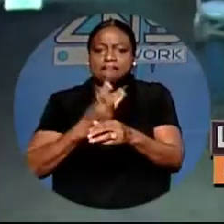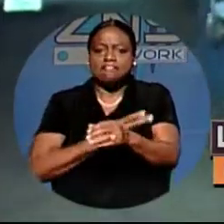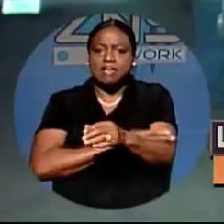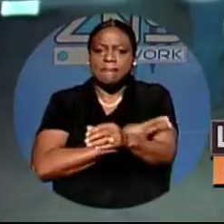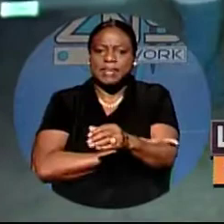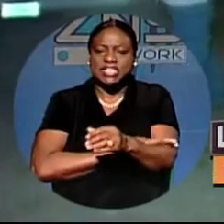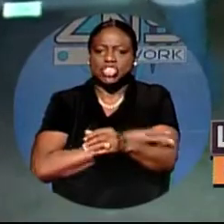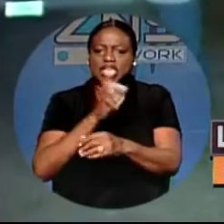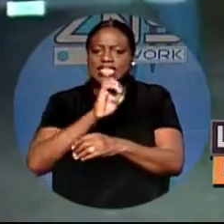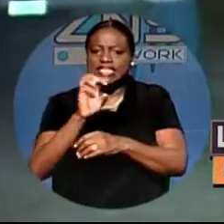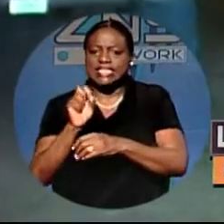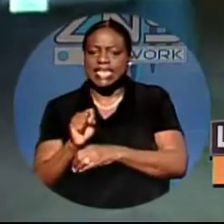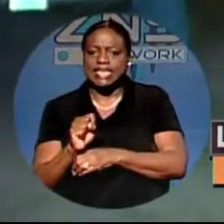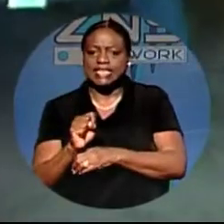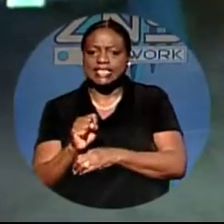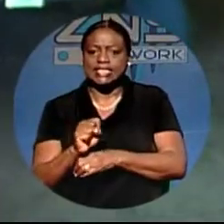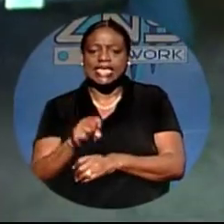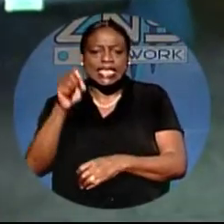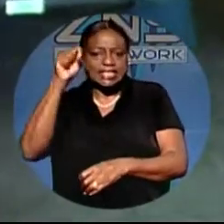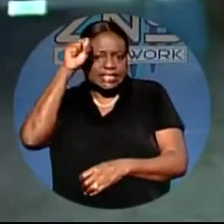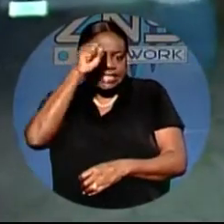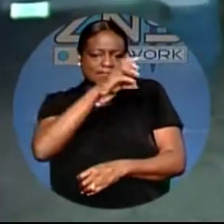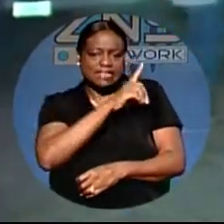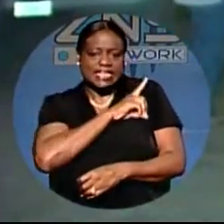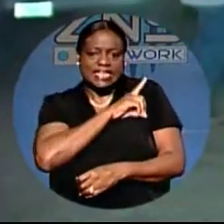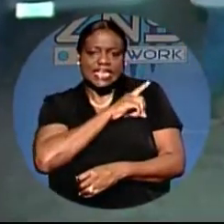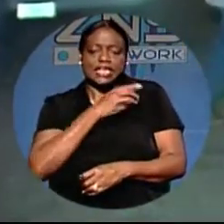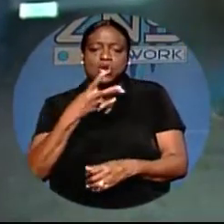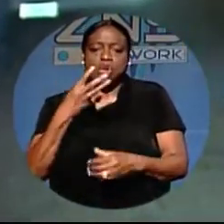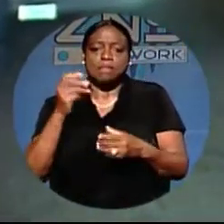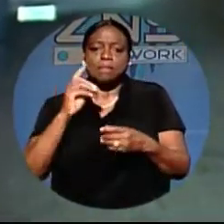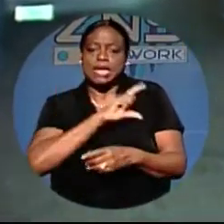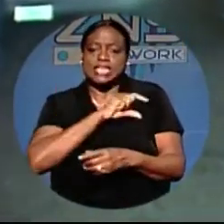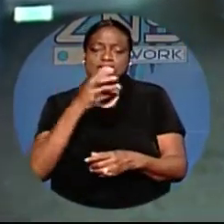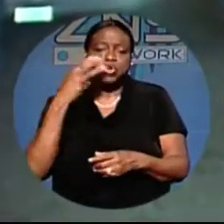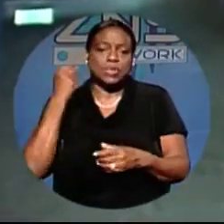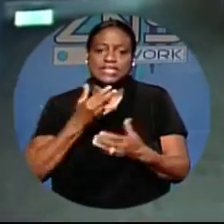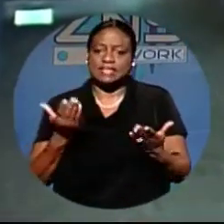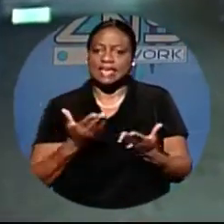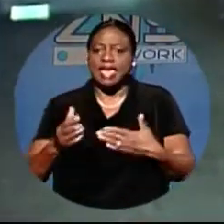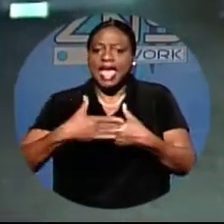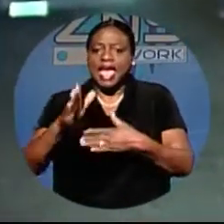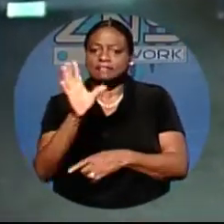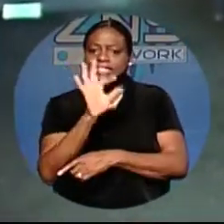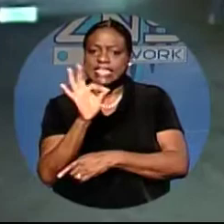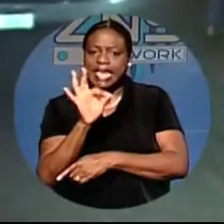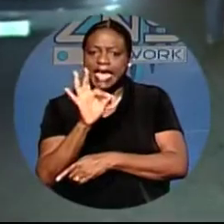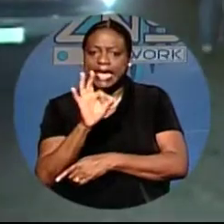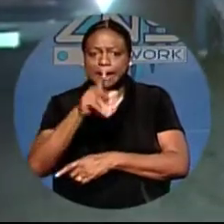Superintendent of Police, Stephen Dean, was on the scene. Shortly after 9 p.m.